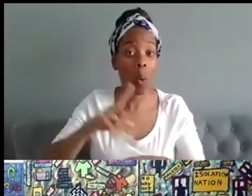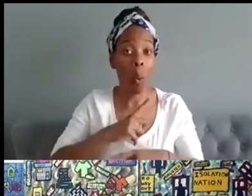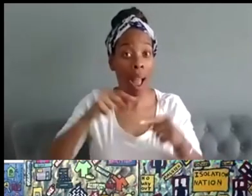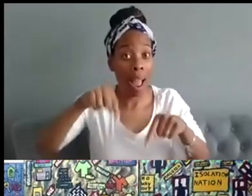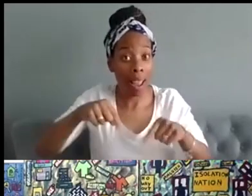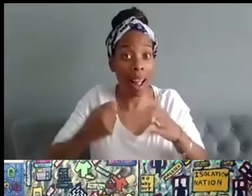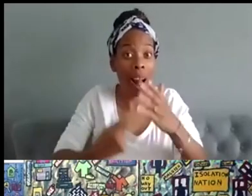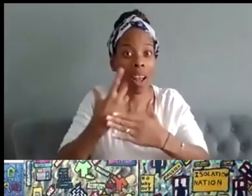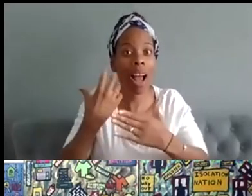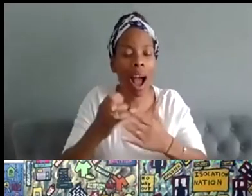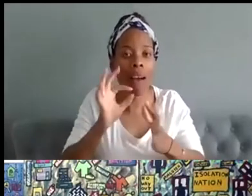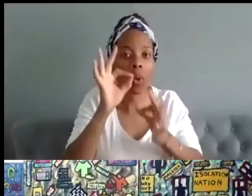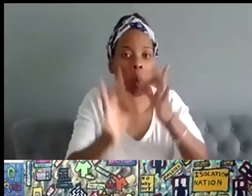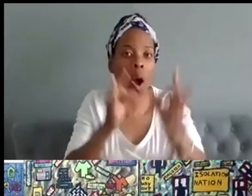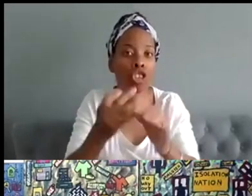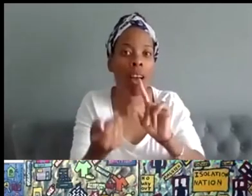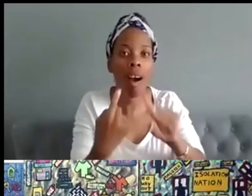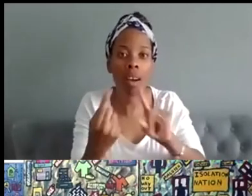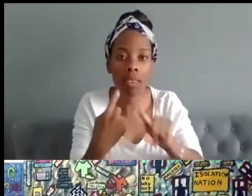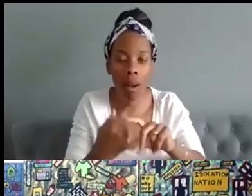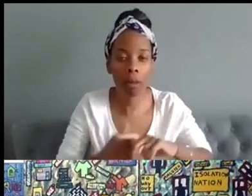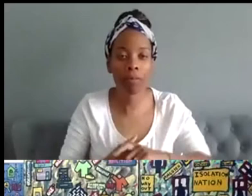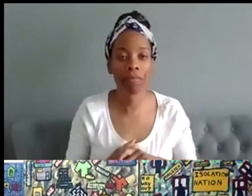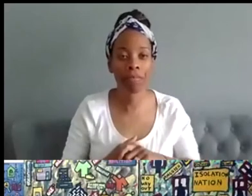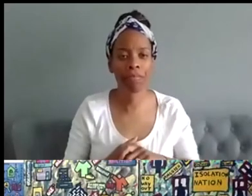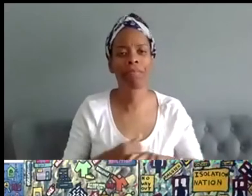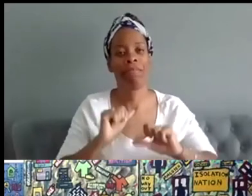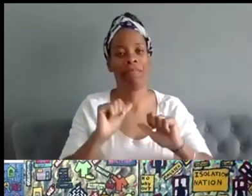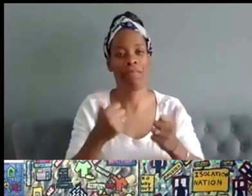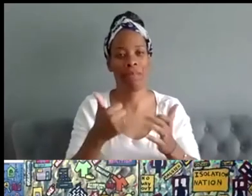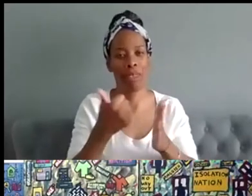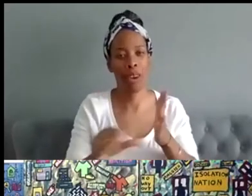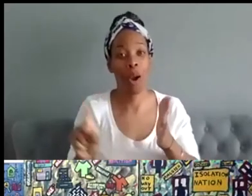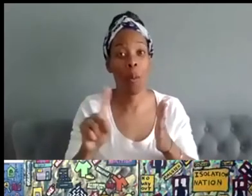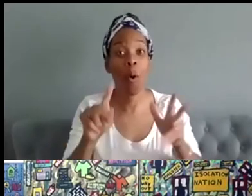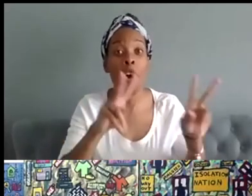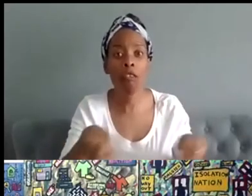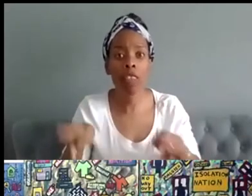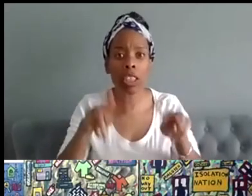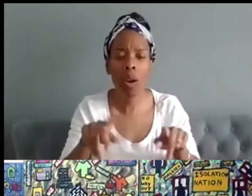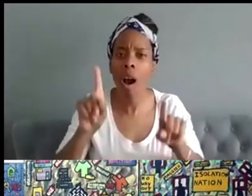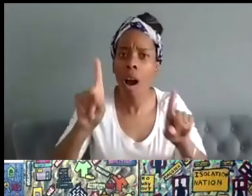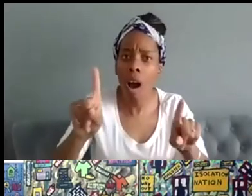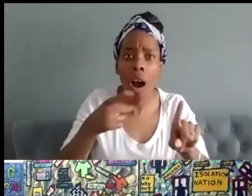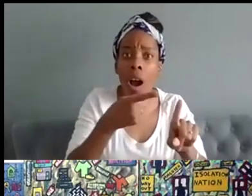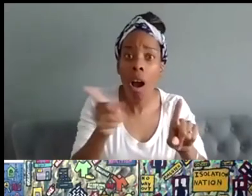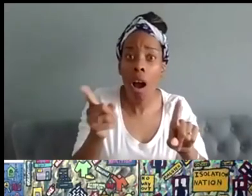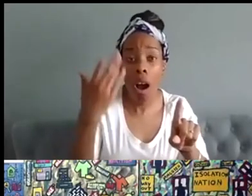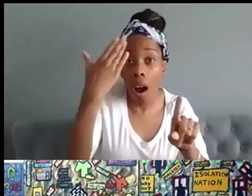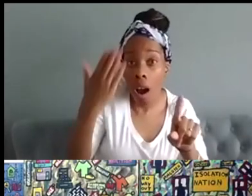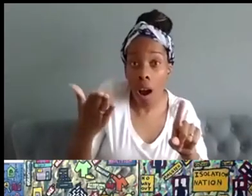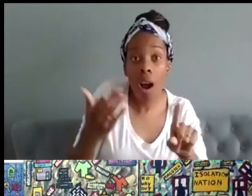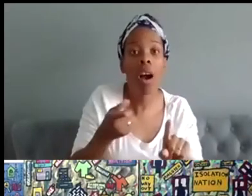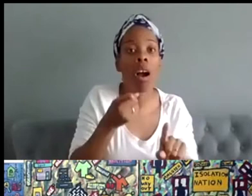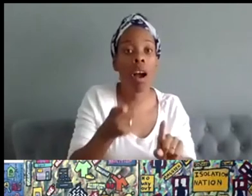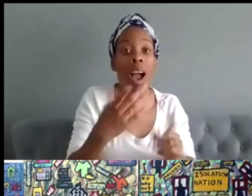um so okay so let's begin now with our video and just in case you don't know when people are sharing their screens if you choose